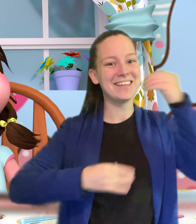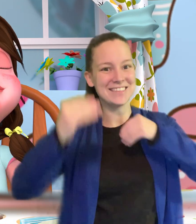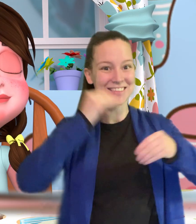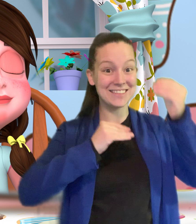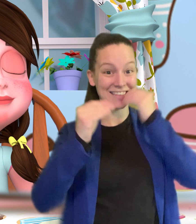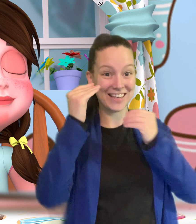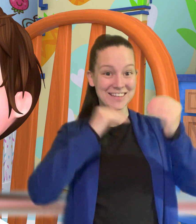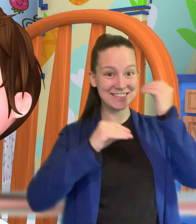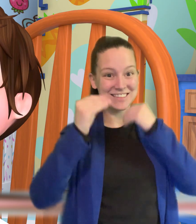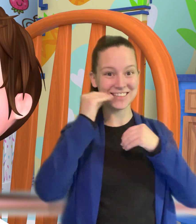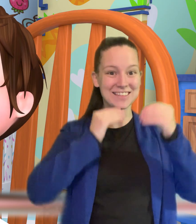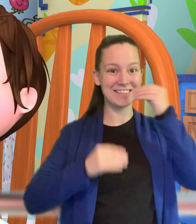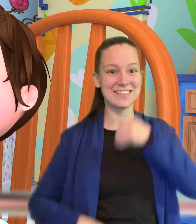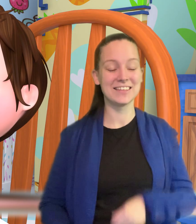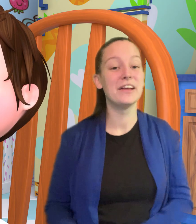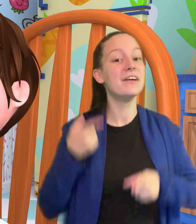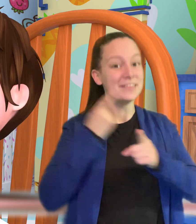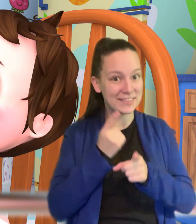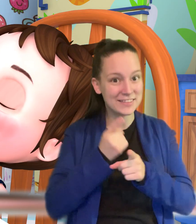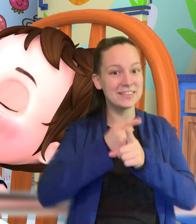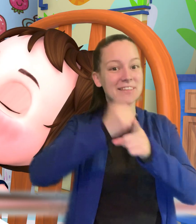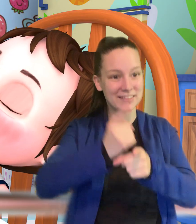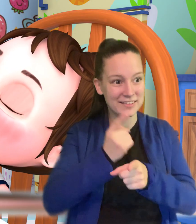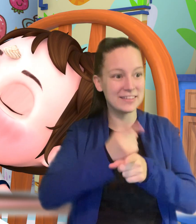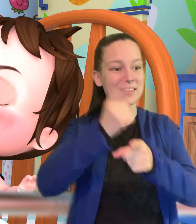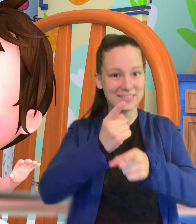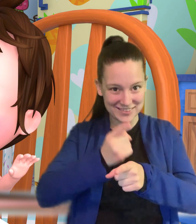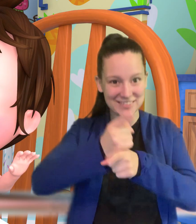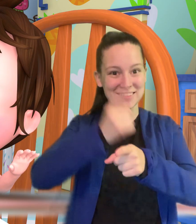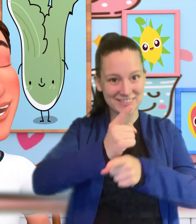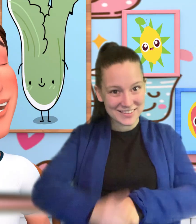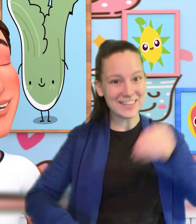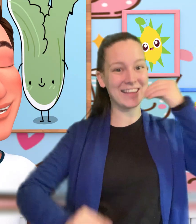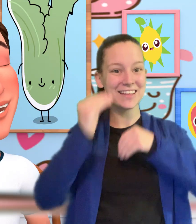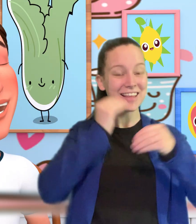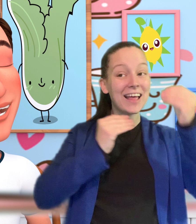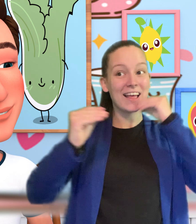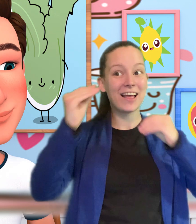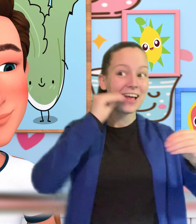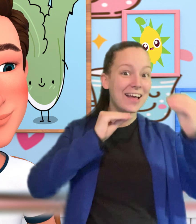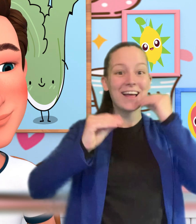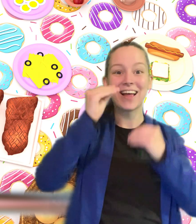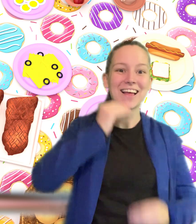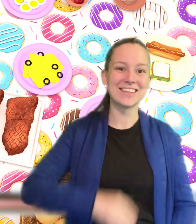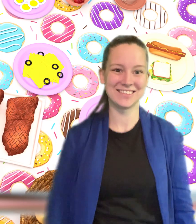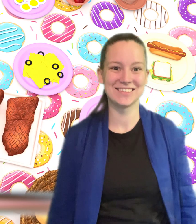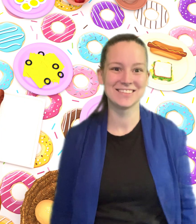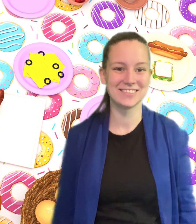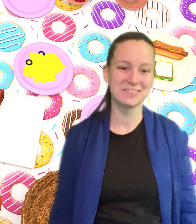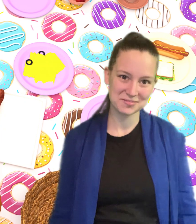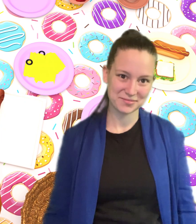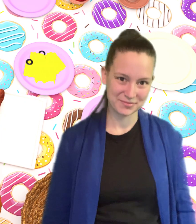properly eat it every day Properly, properly, properly, properly Eat it every day